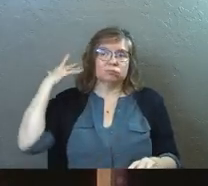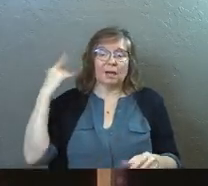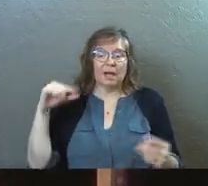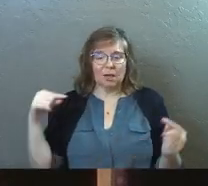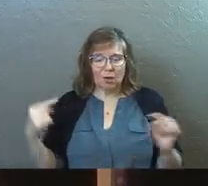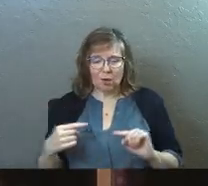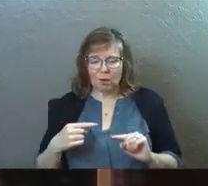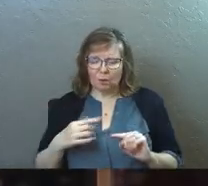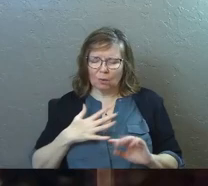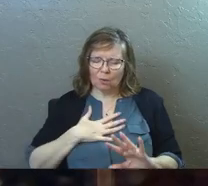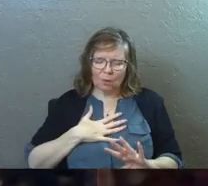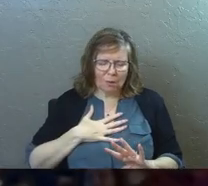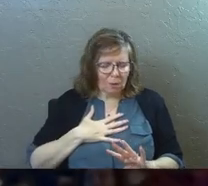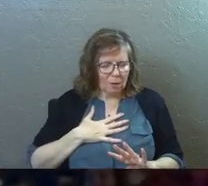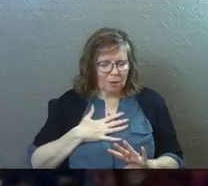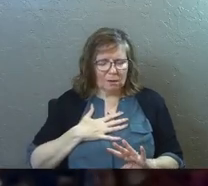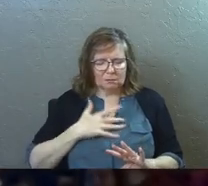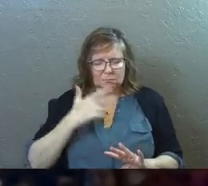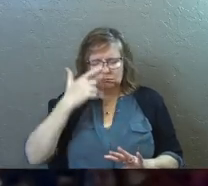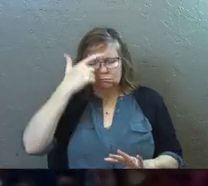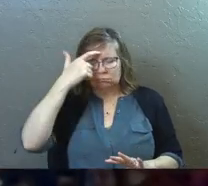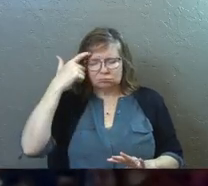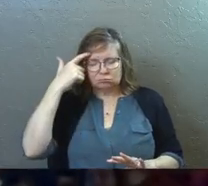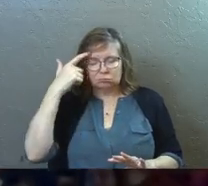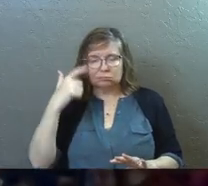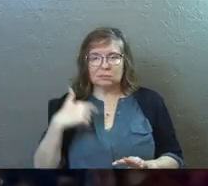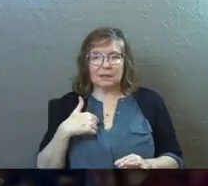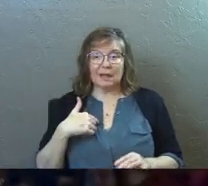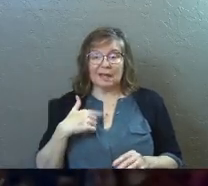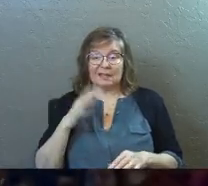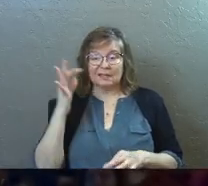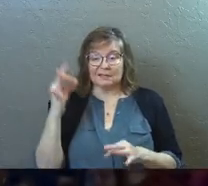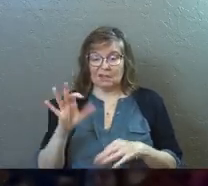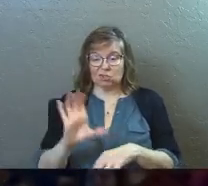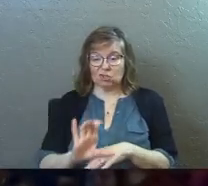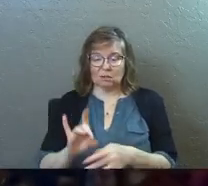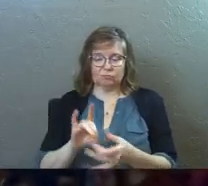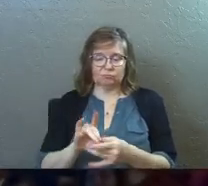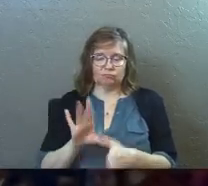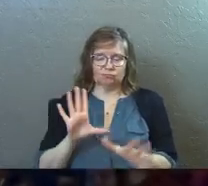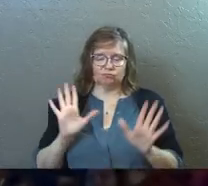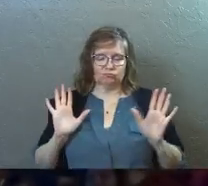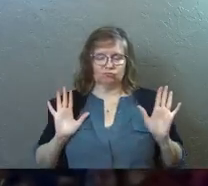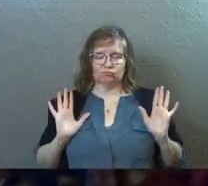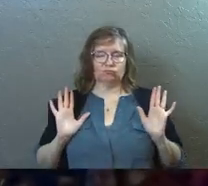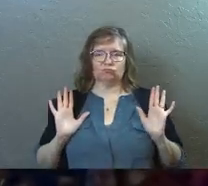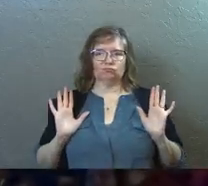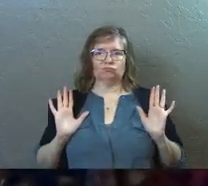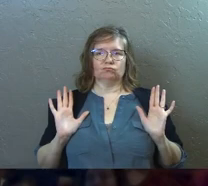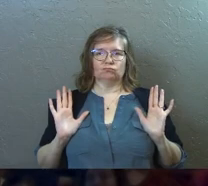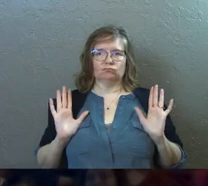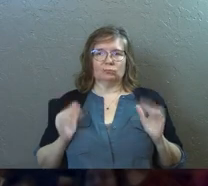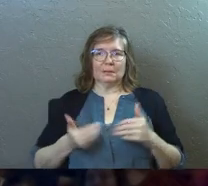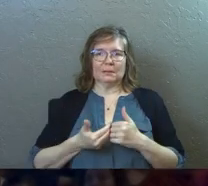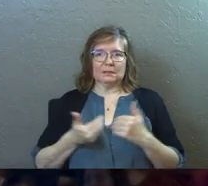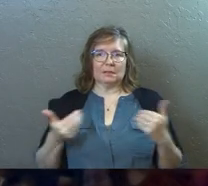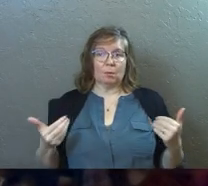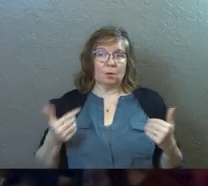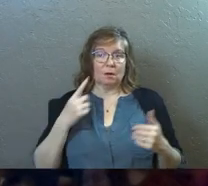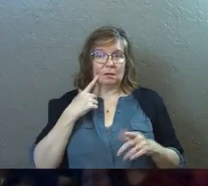it hurts so much. It left such a mark that they detached themselves from the body of Christ for a season.